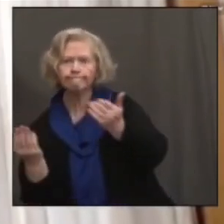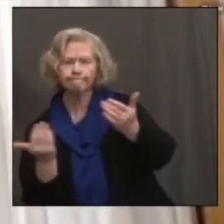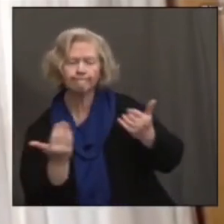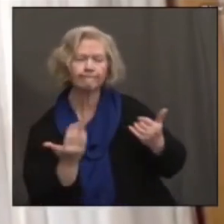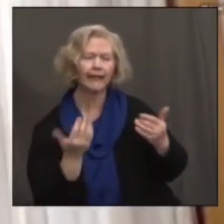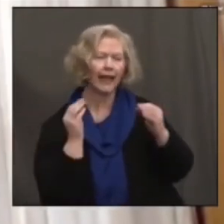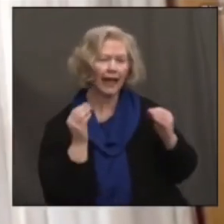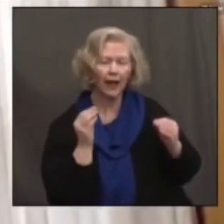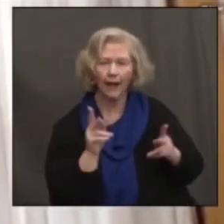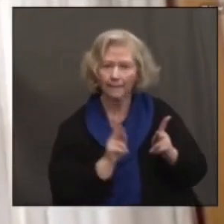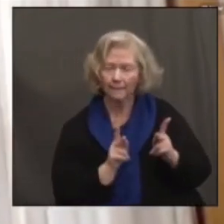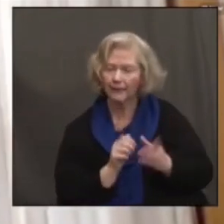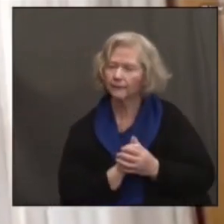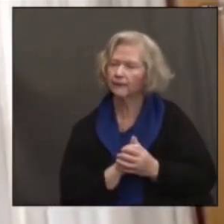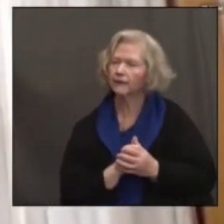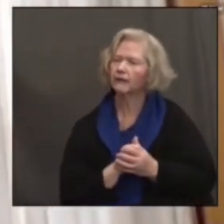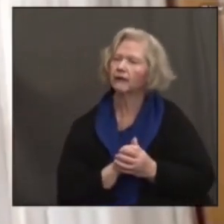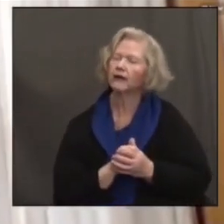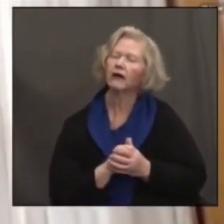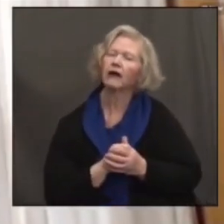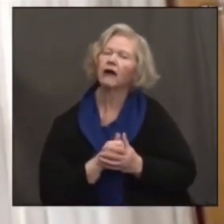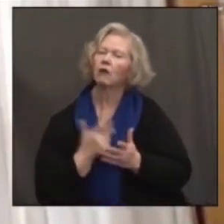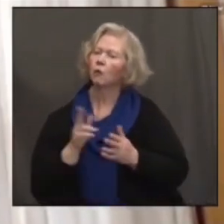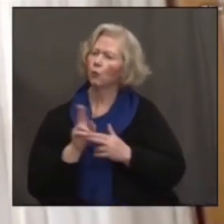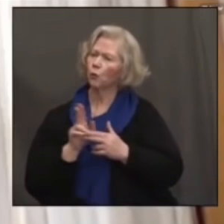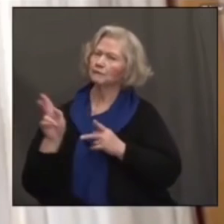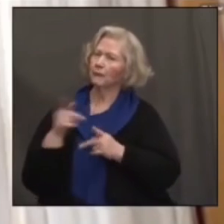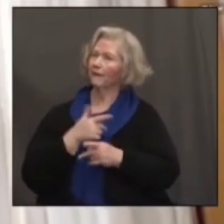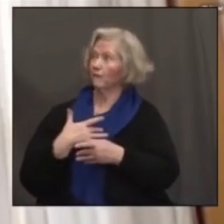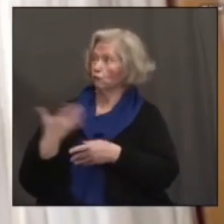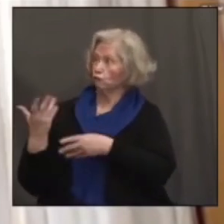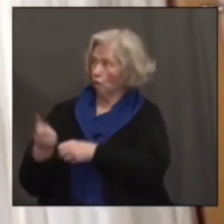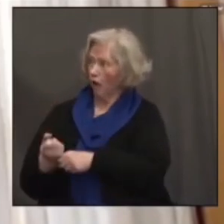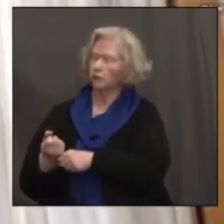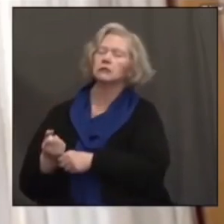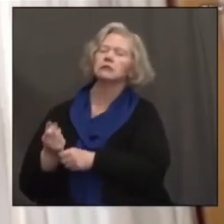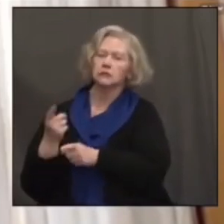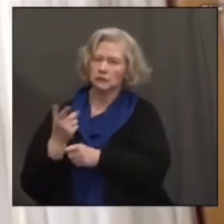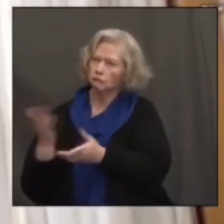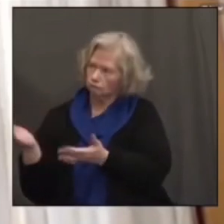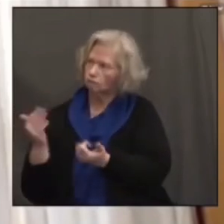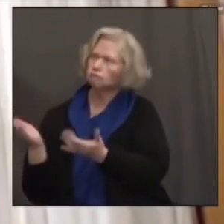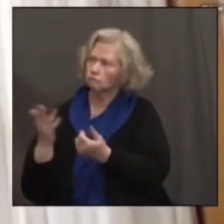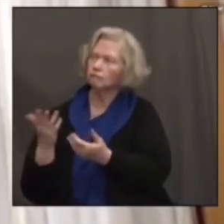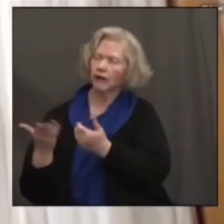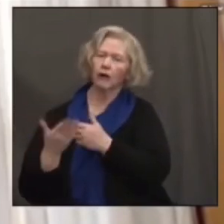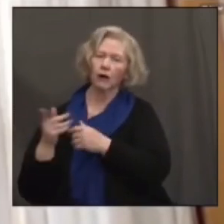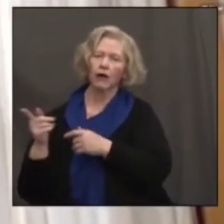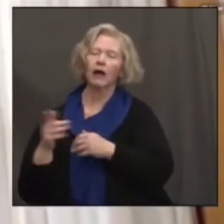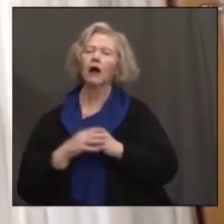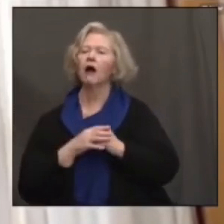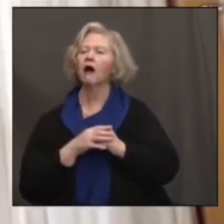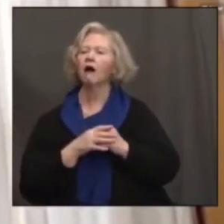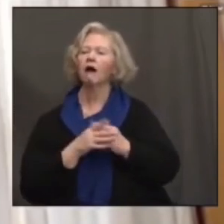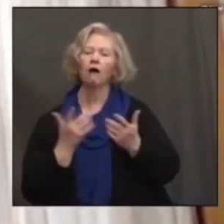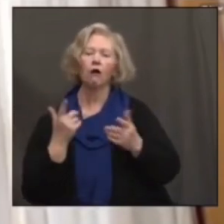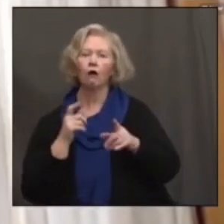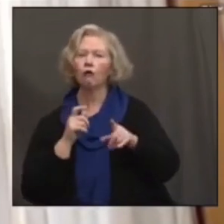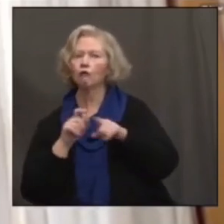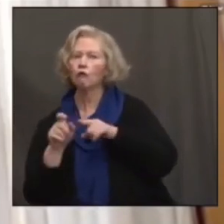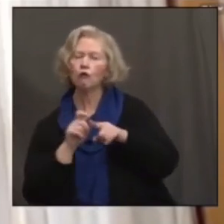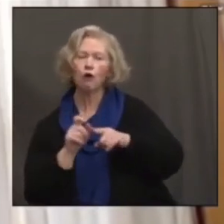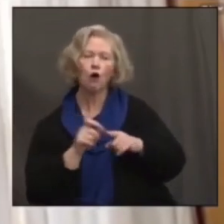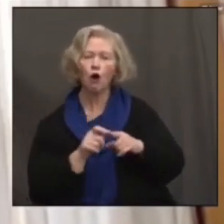Education and trusted messenger programs that are being rolled out. Outbound calling into